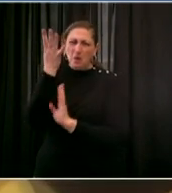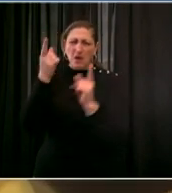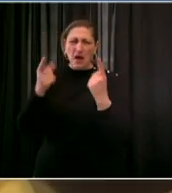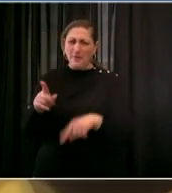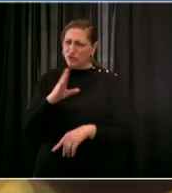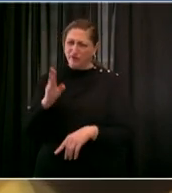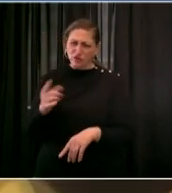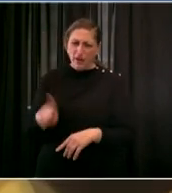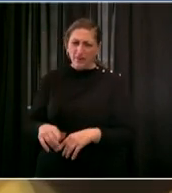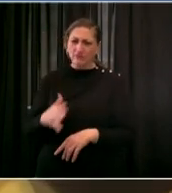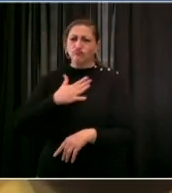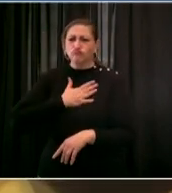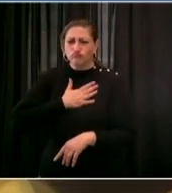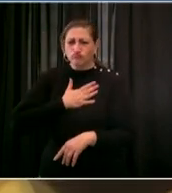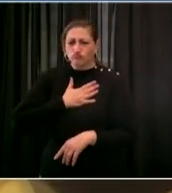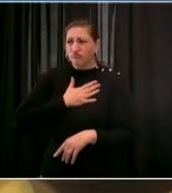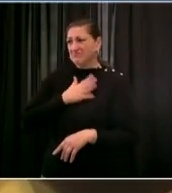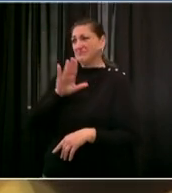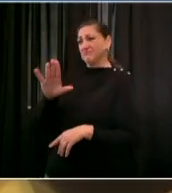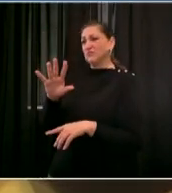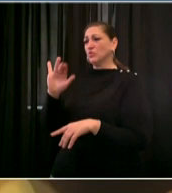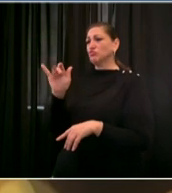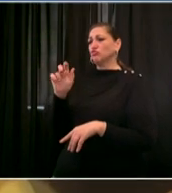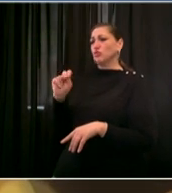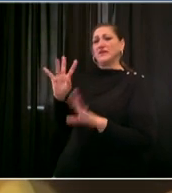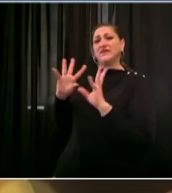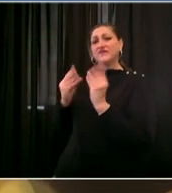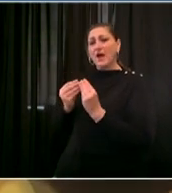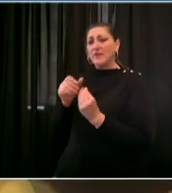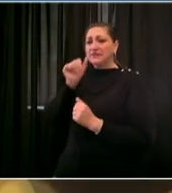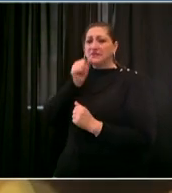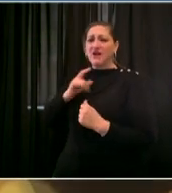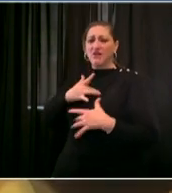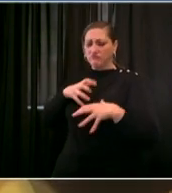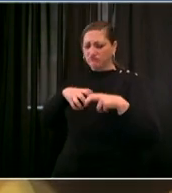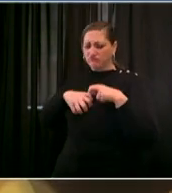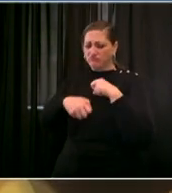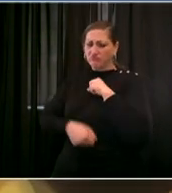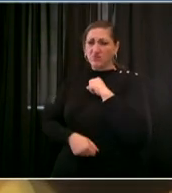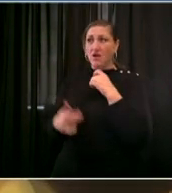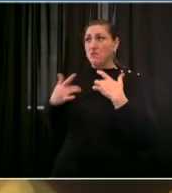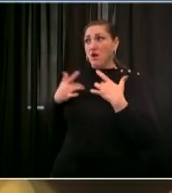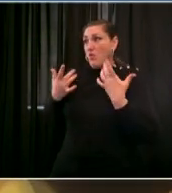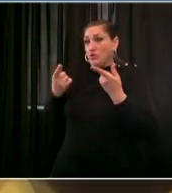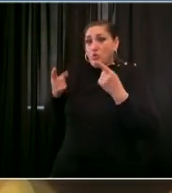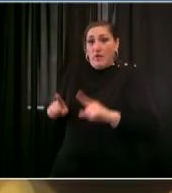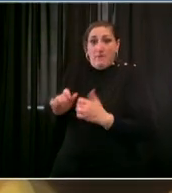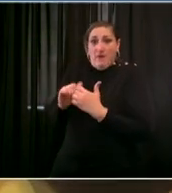my heart goes out to jordan's family who's suffering great pain and uncertainty about the circumstances of his death